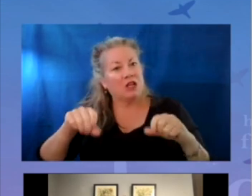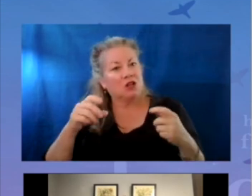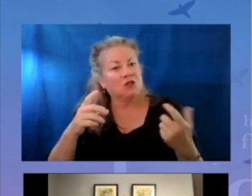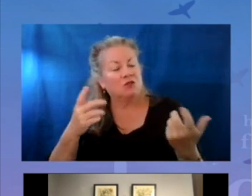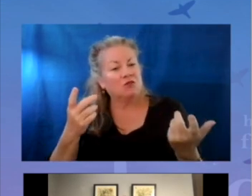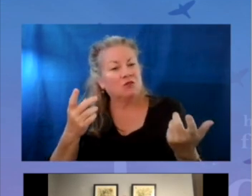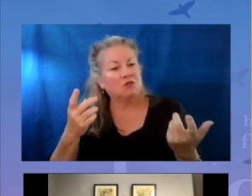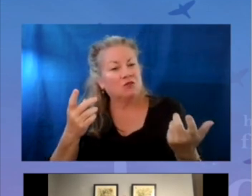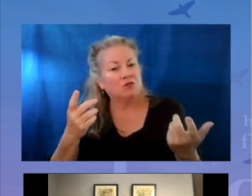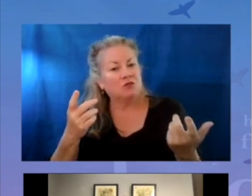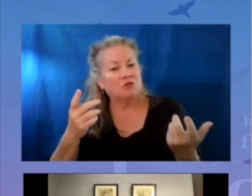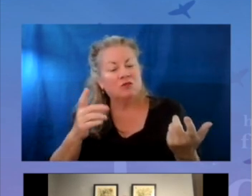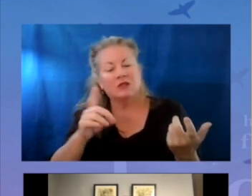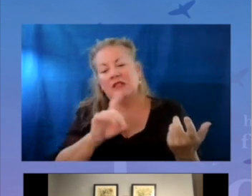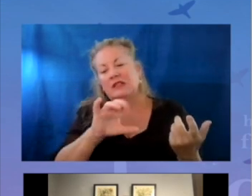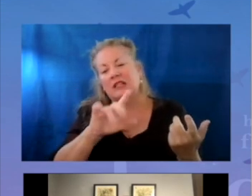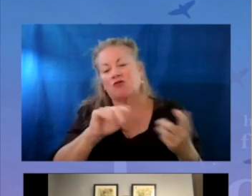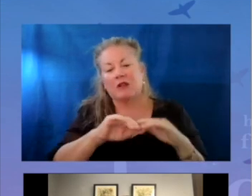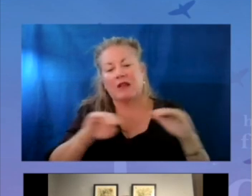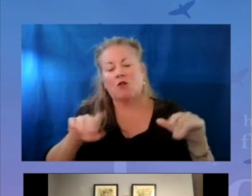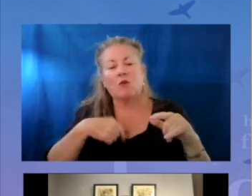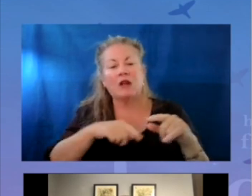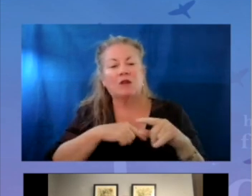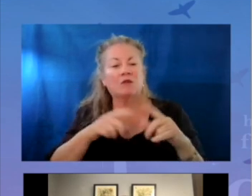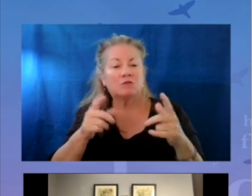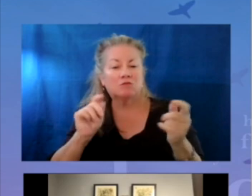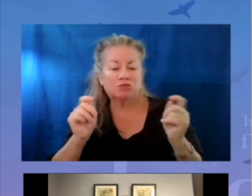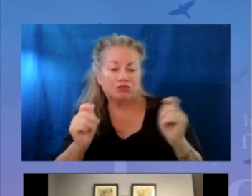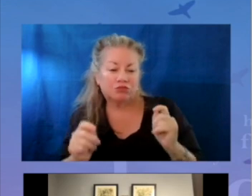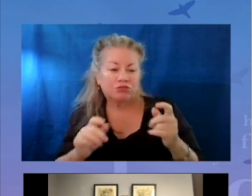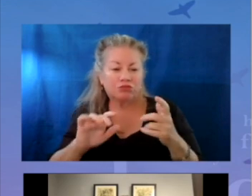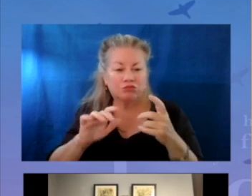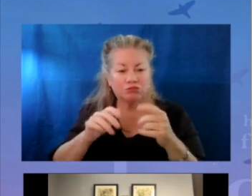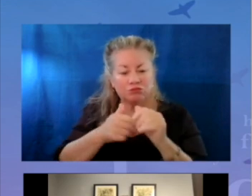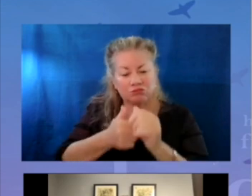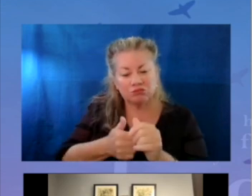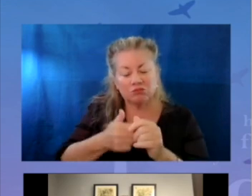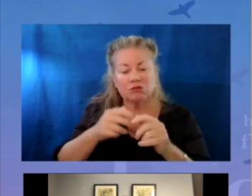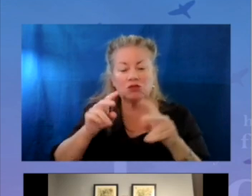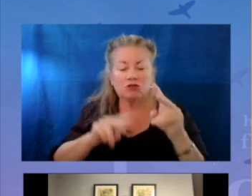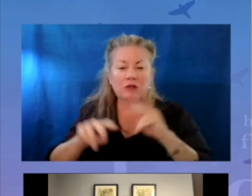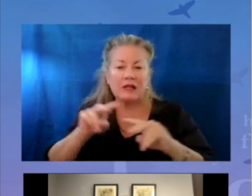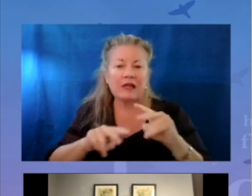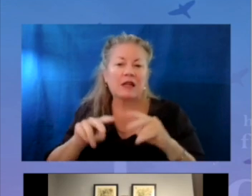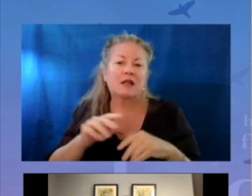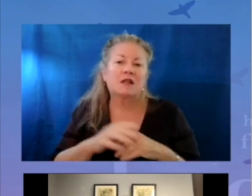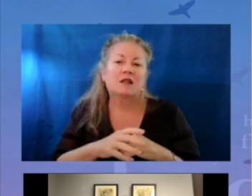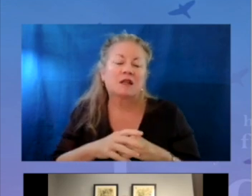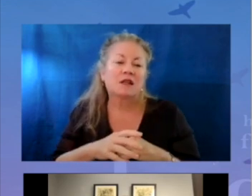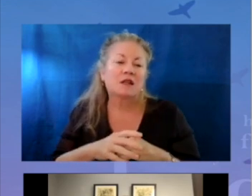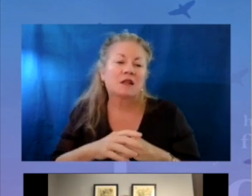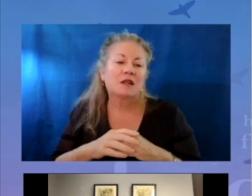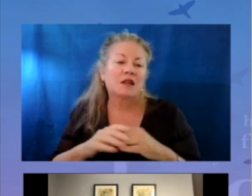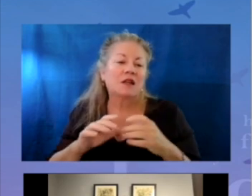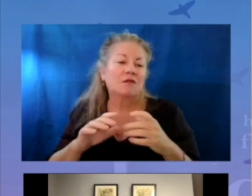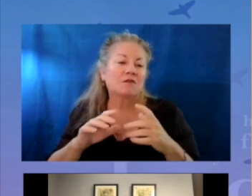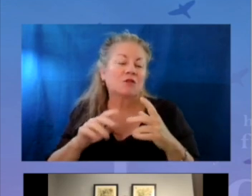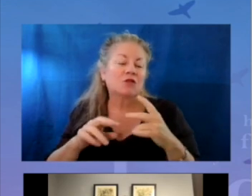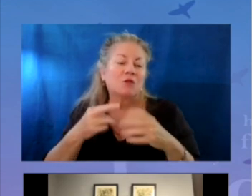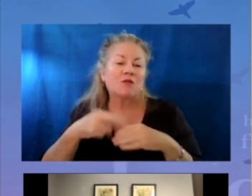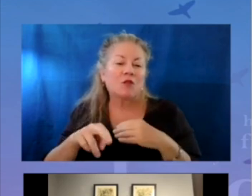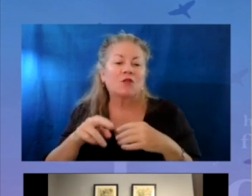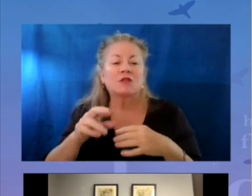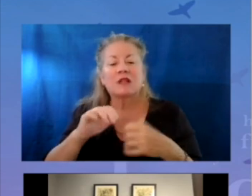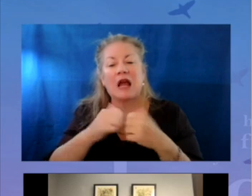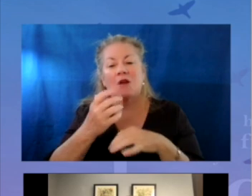type and really refine our way of tracking and monitoring the referrals that we receive and how we